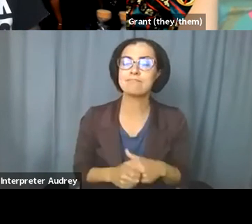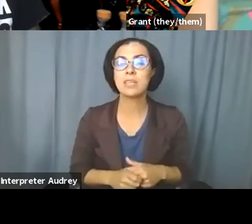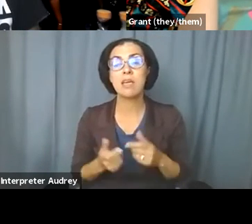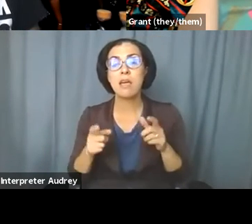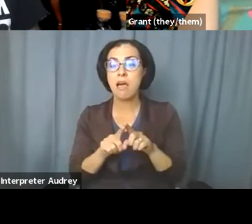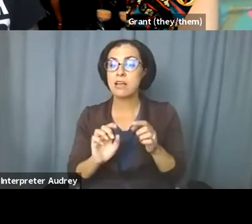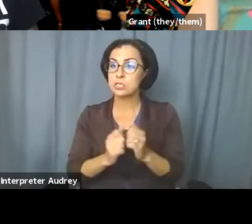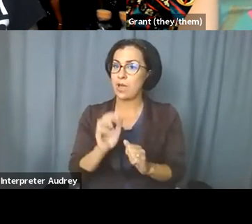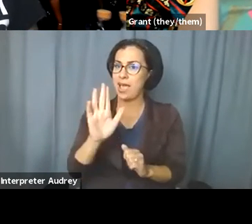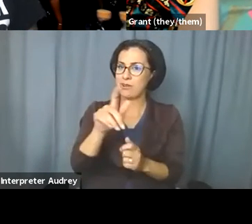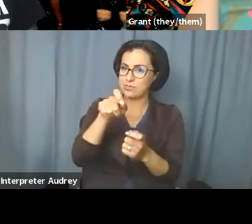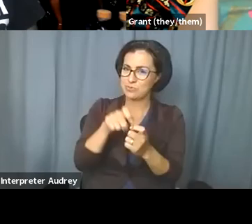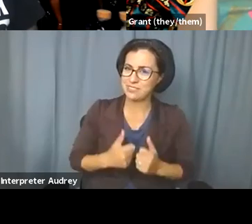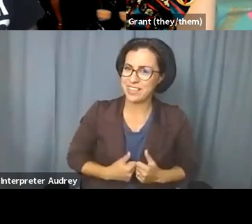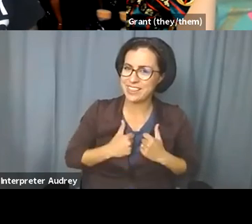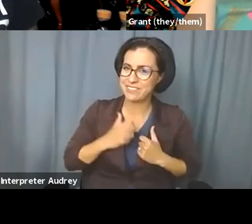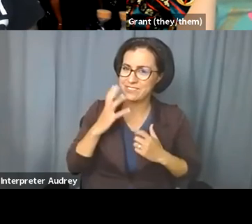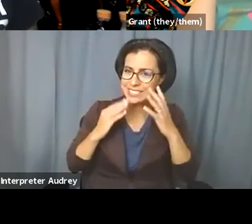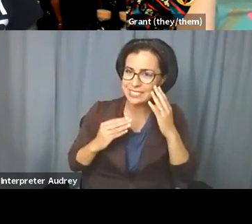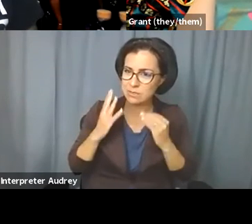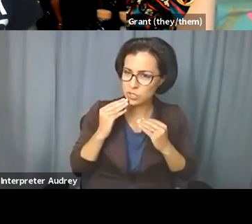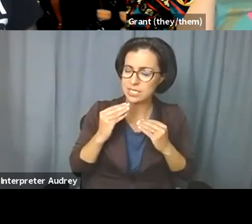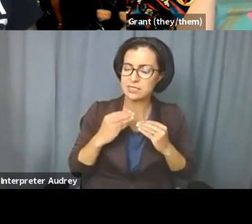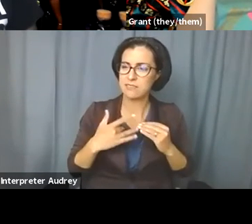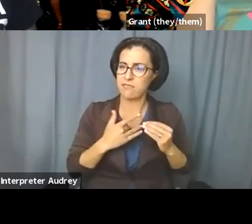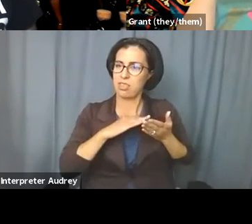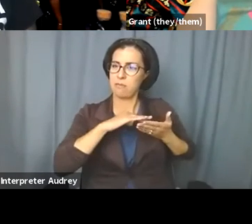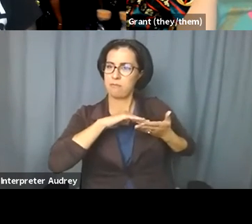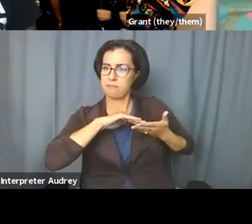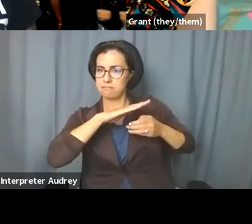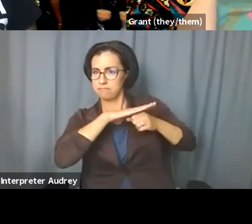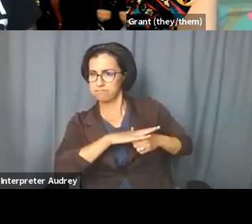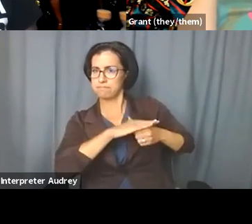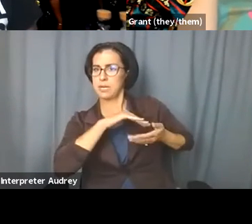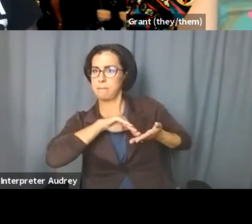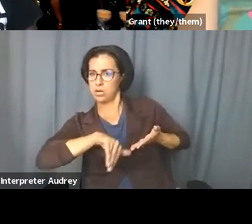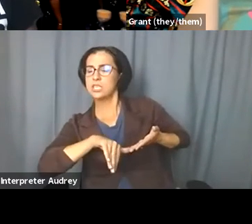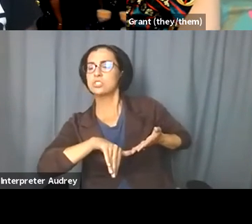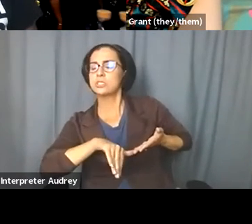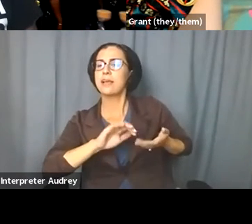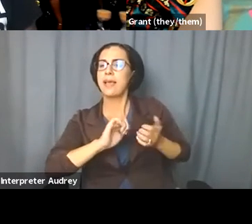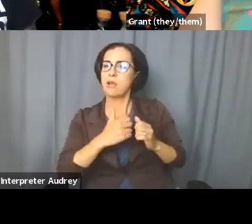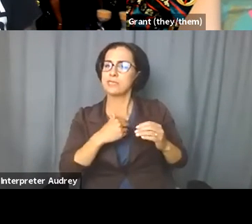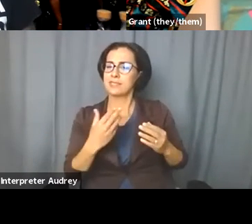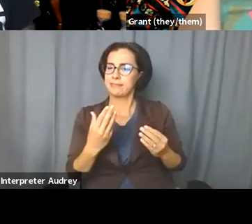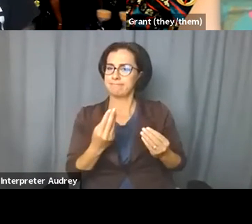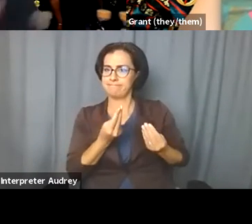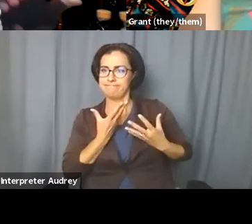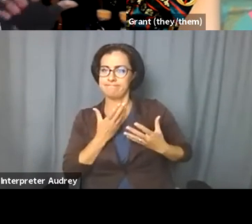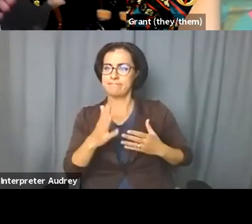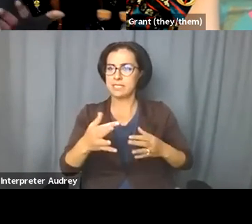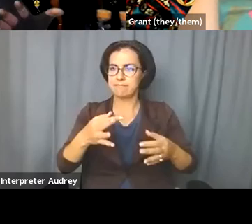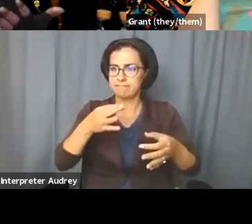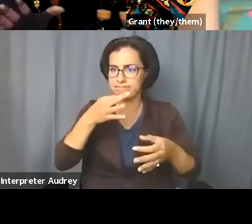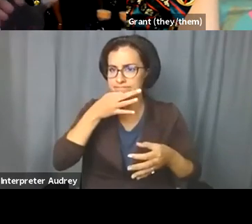specific lived experience, your marginalized experience in the world, inform your expertise? One of the